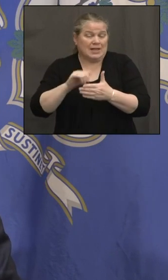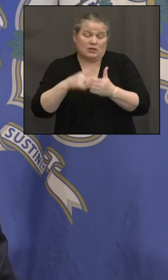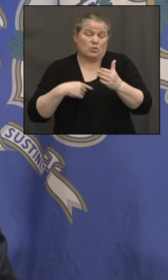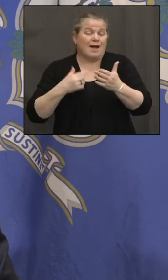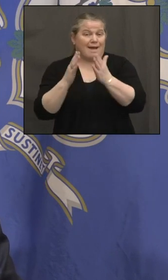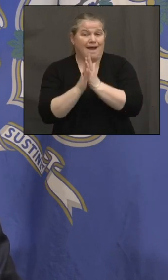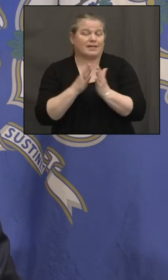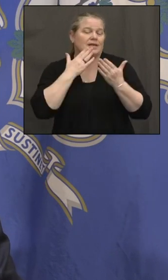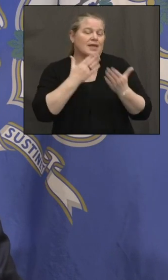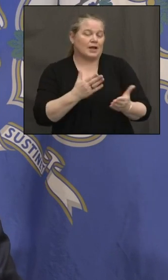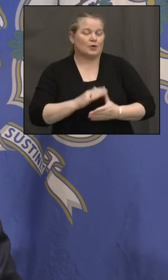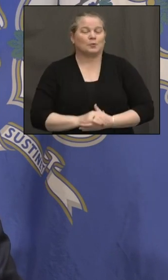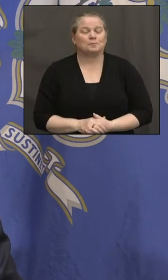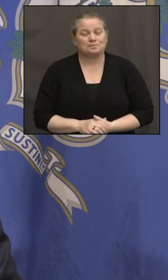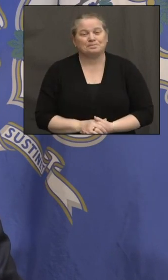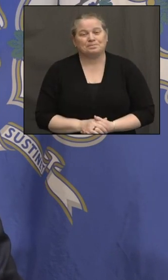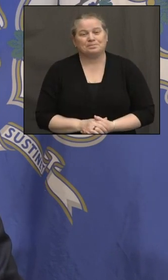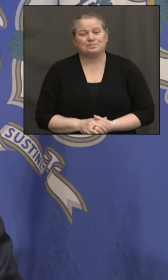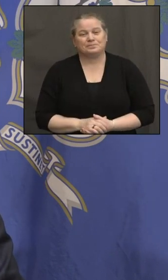All right. Thank you. appreciate it.